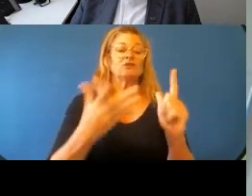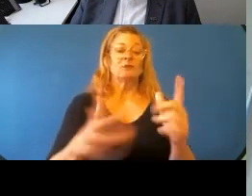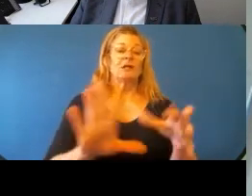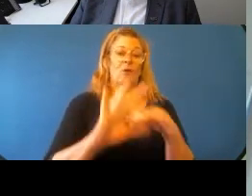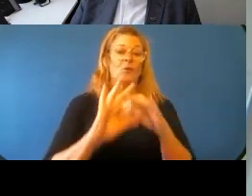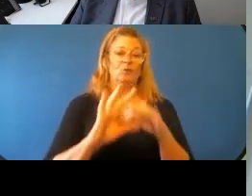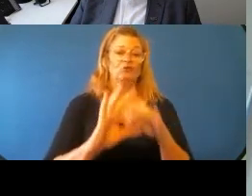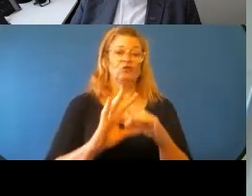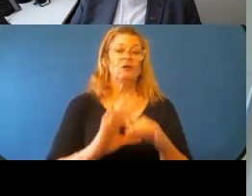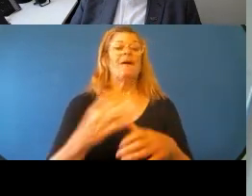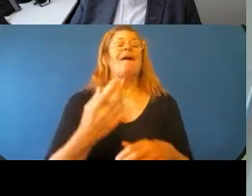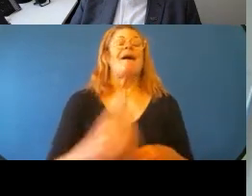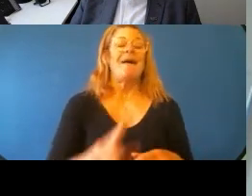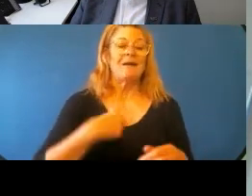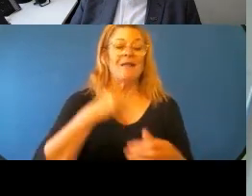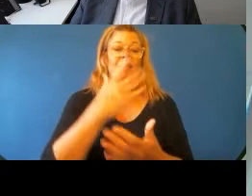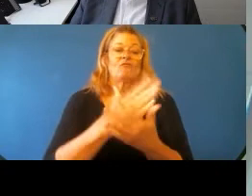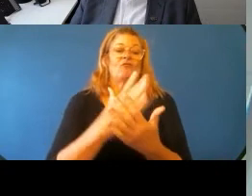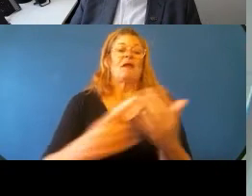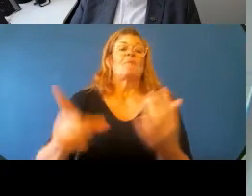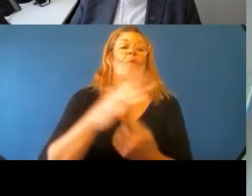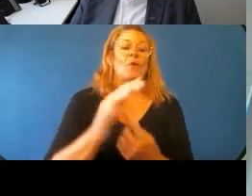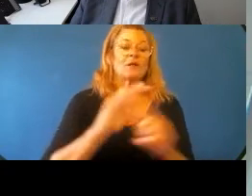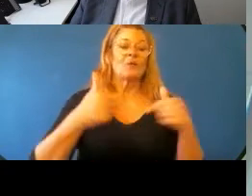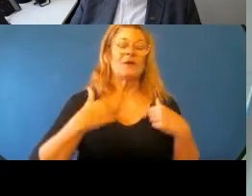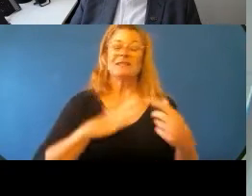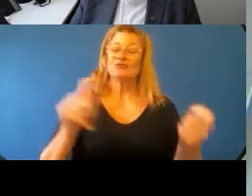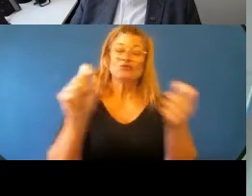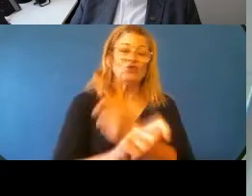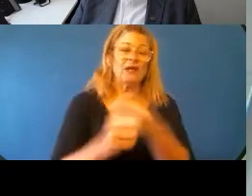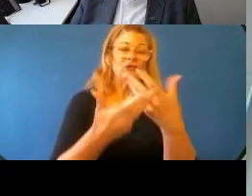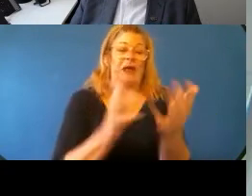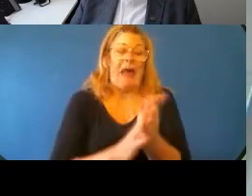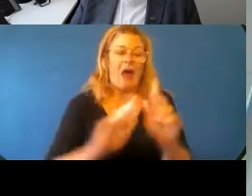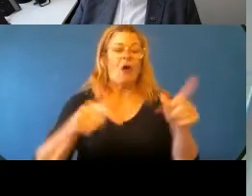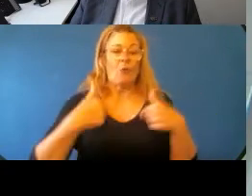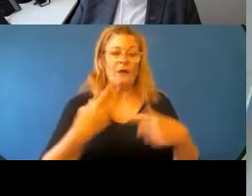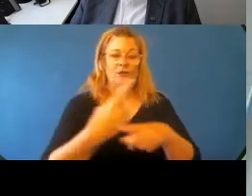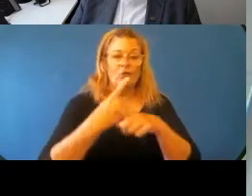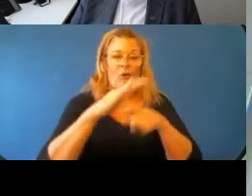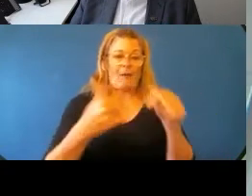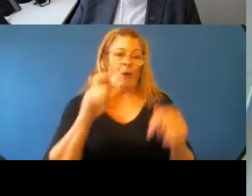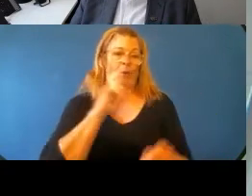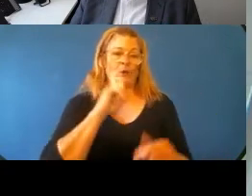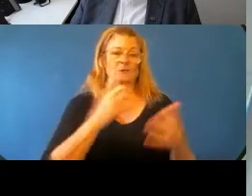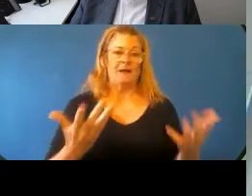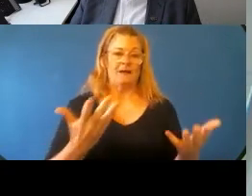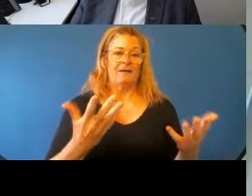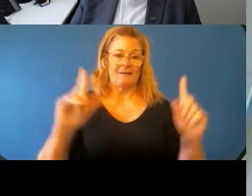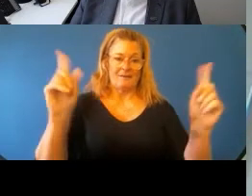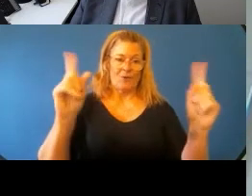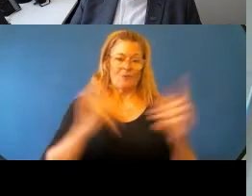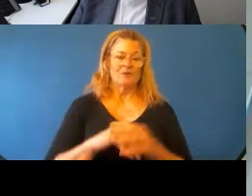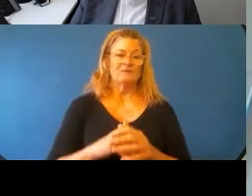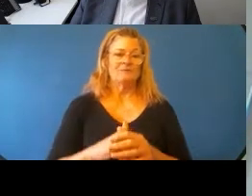I think fundamentally shift the way that we're even framing a conversation around water. So in the Australian context, water law